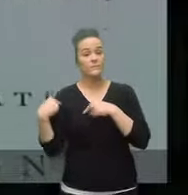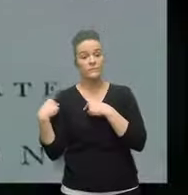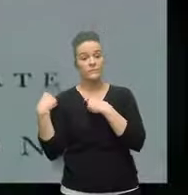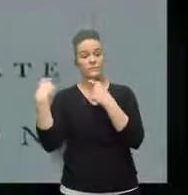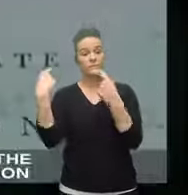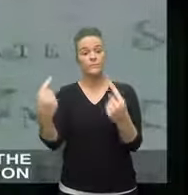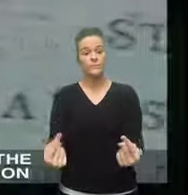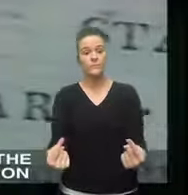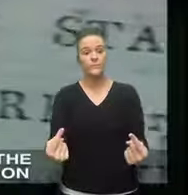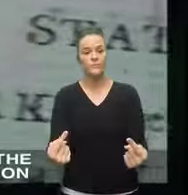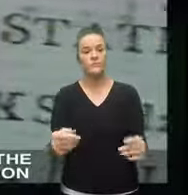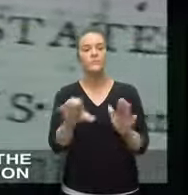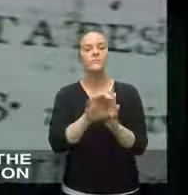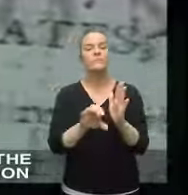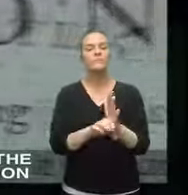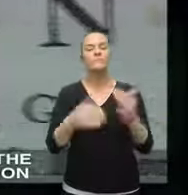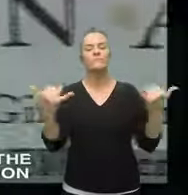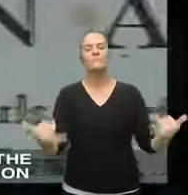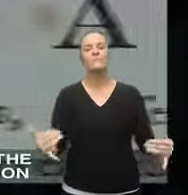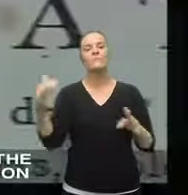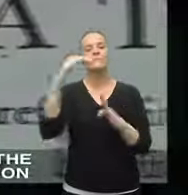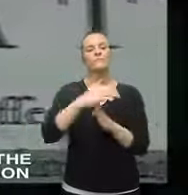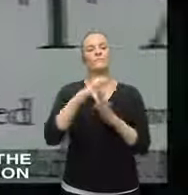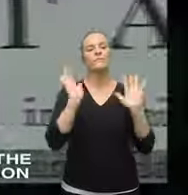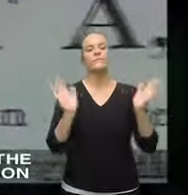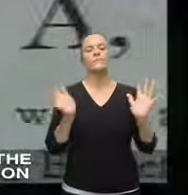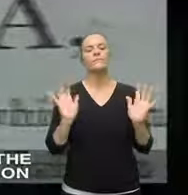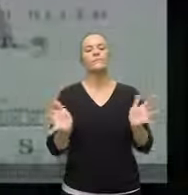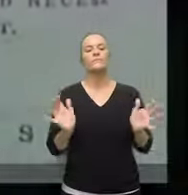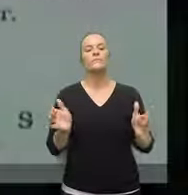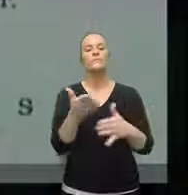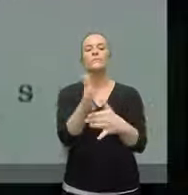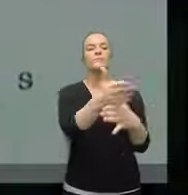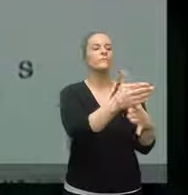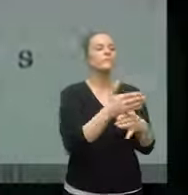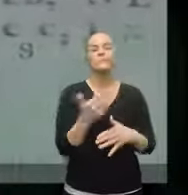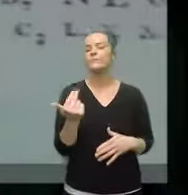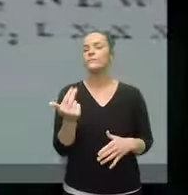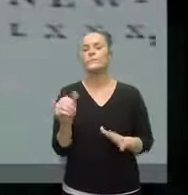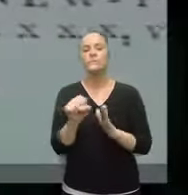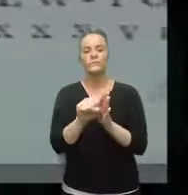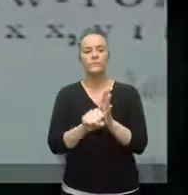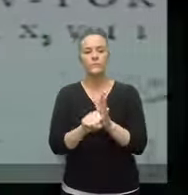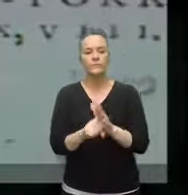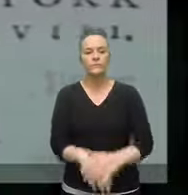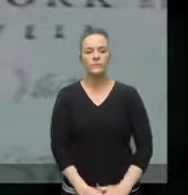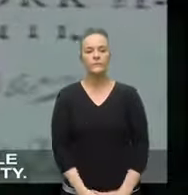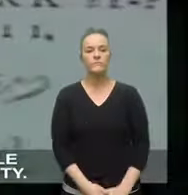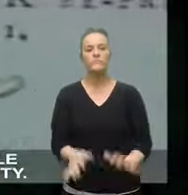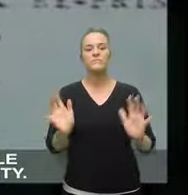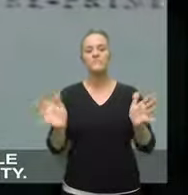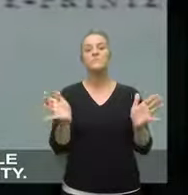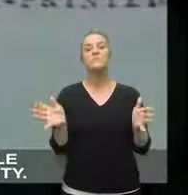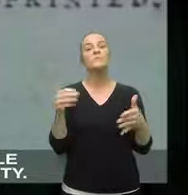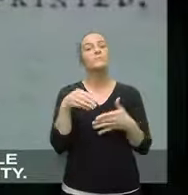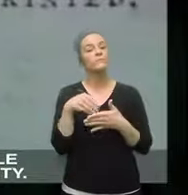over the next six months the constitution becomes the major topic of conversation in all 13 states